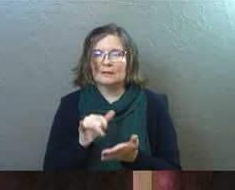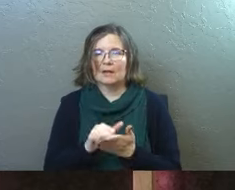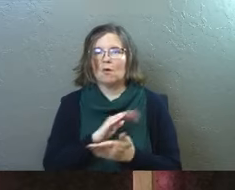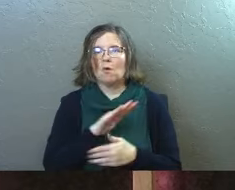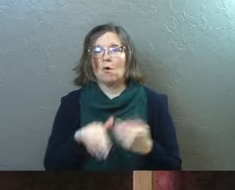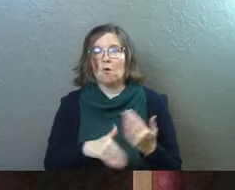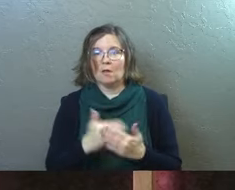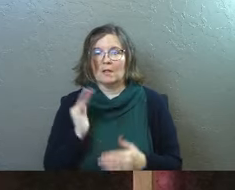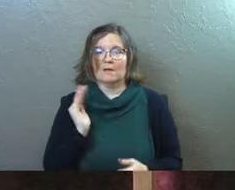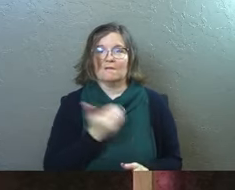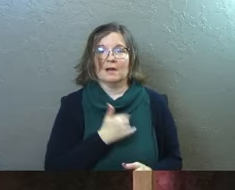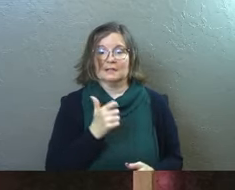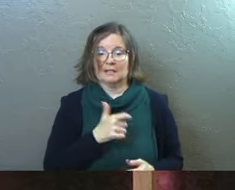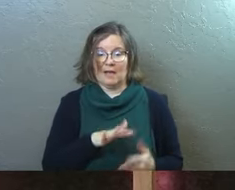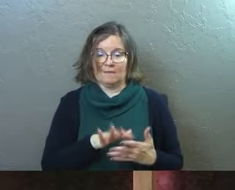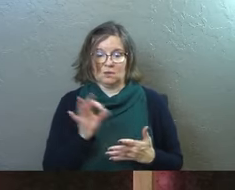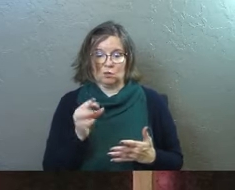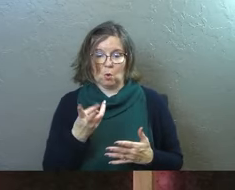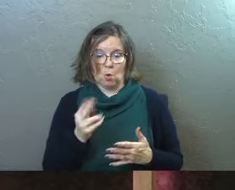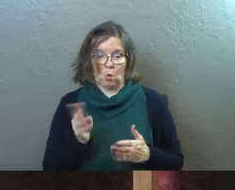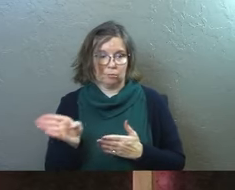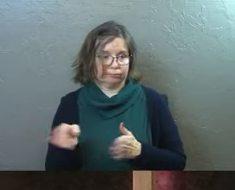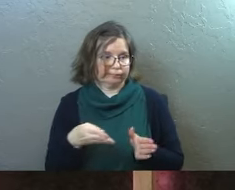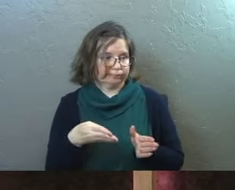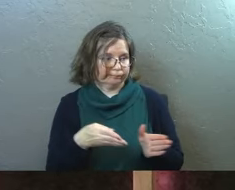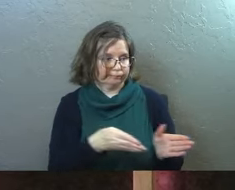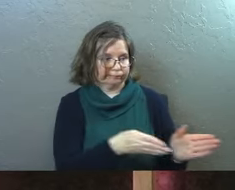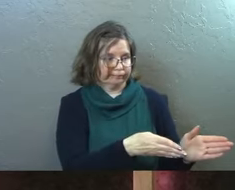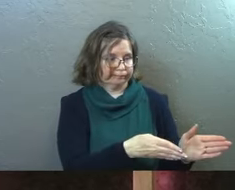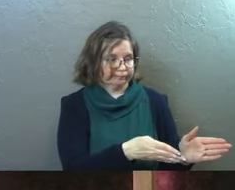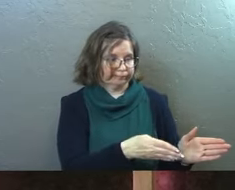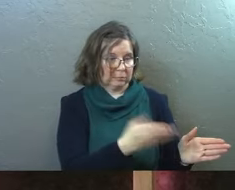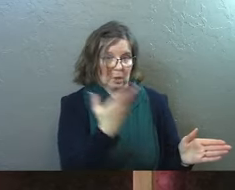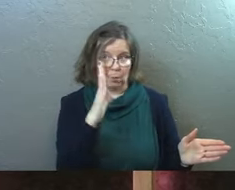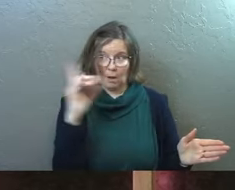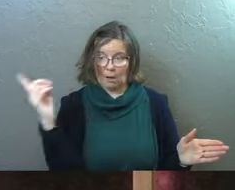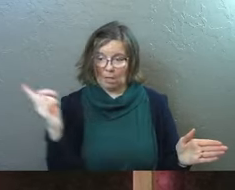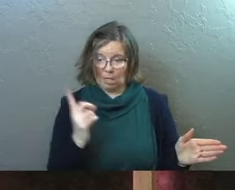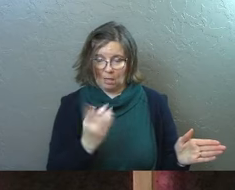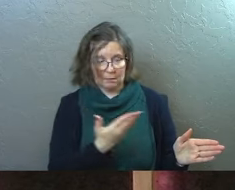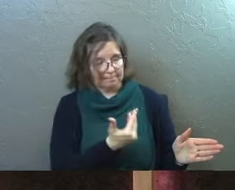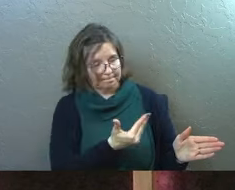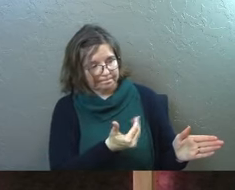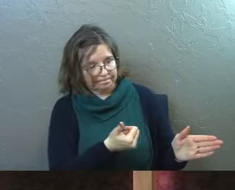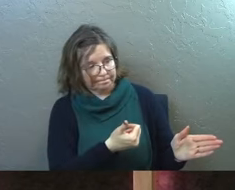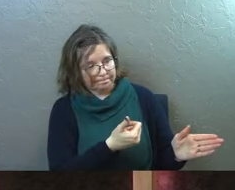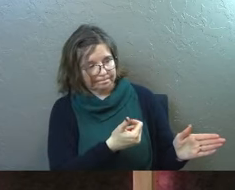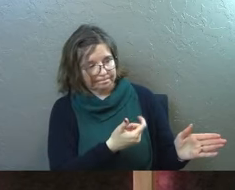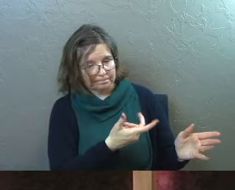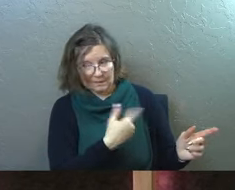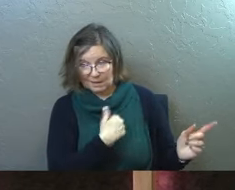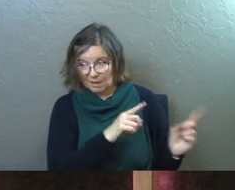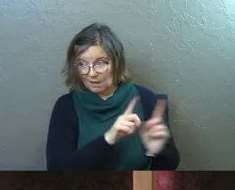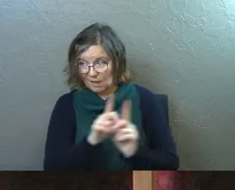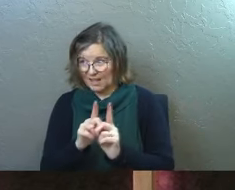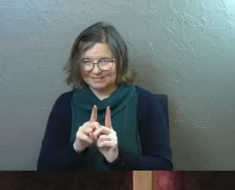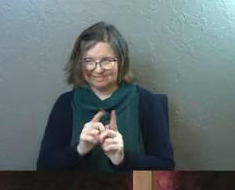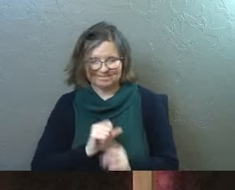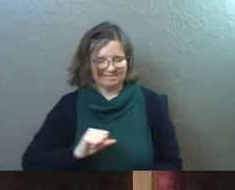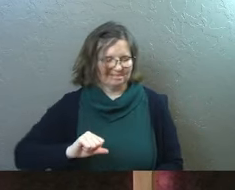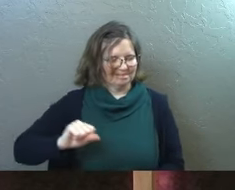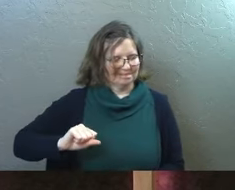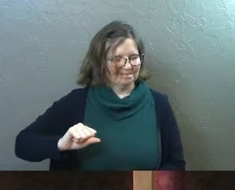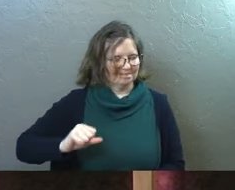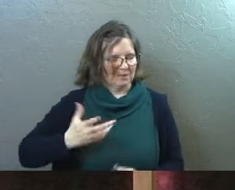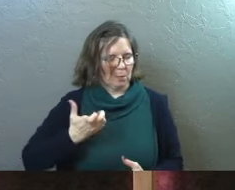all of us have chosen our own path. And when God brought his path, we didn't want it. And when we chose